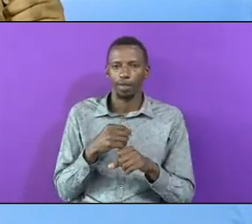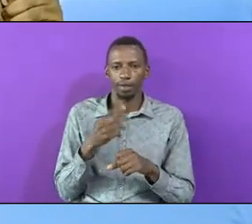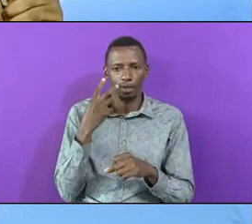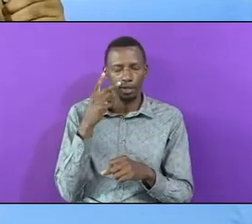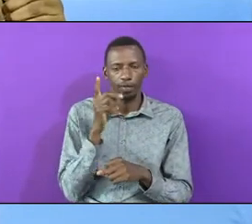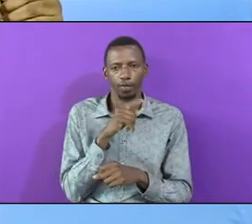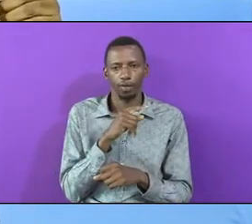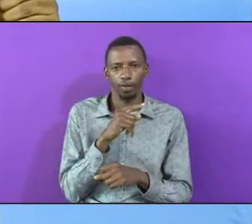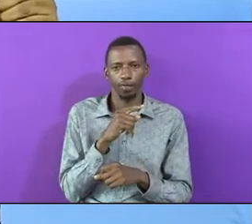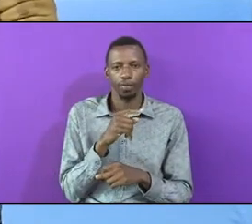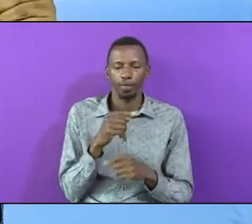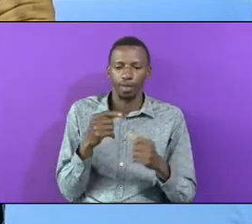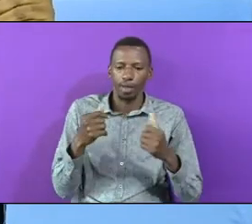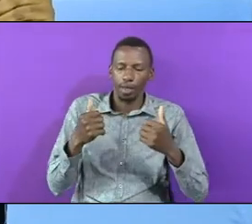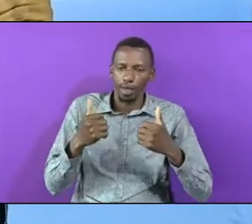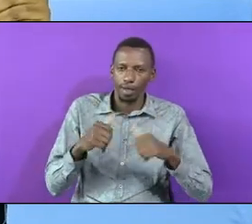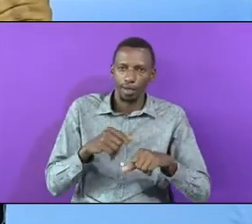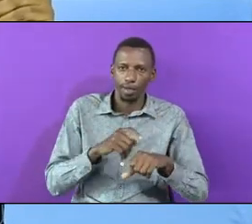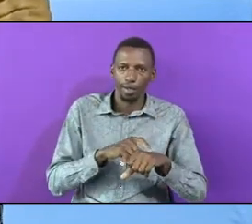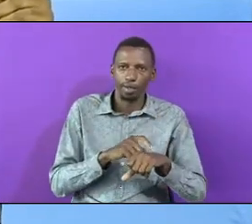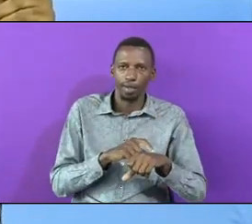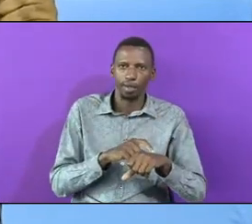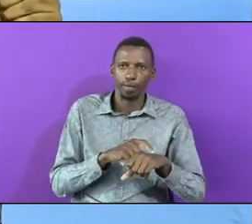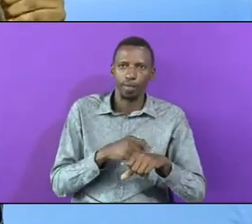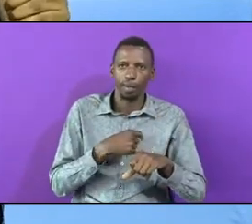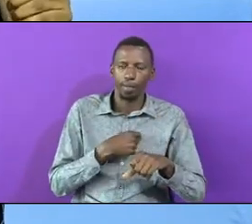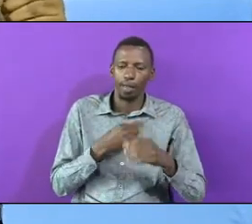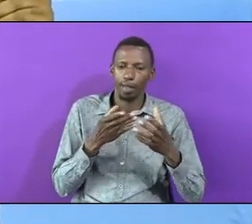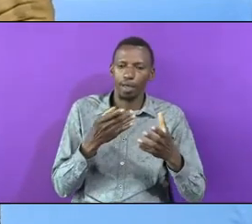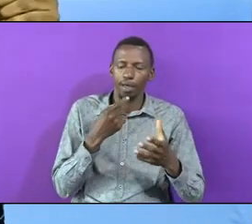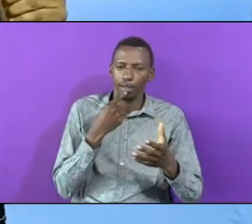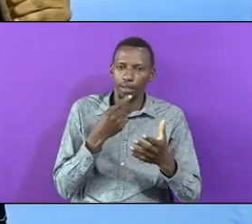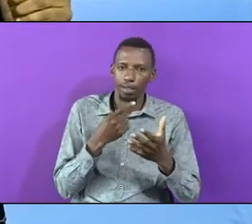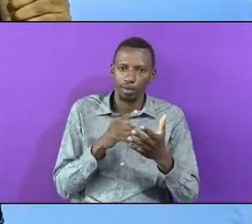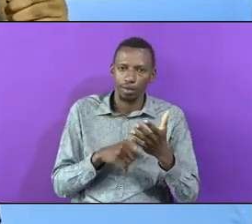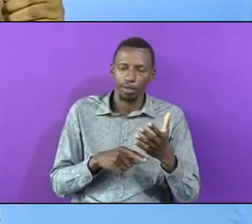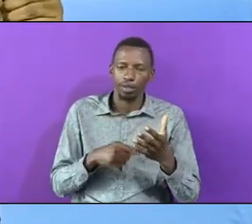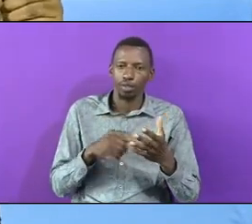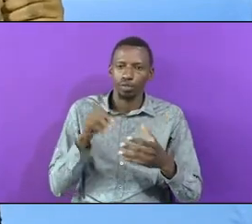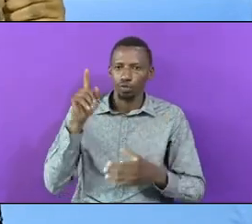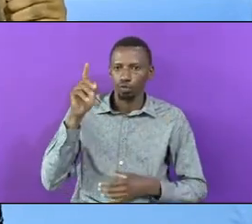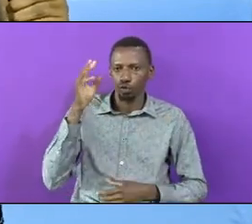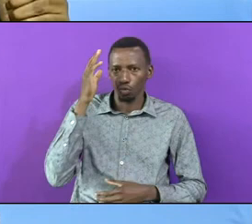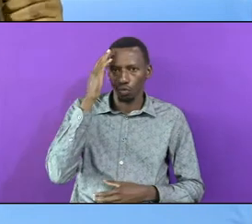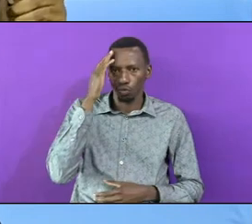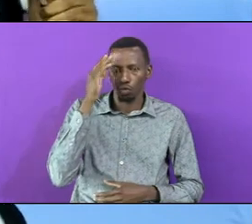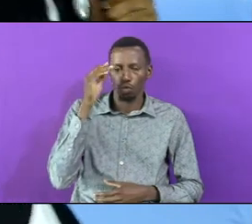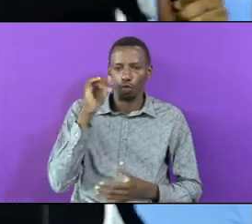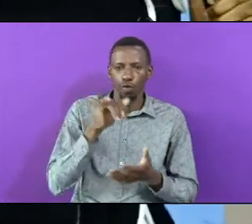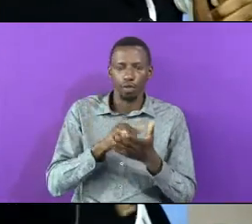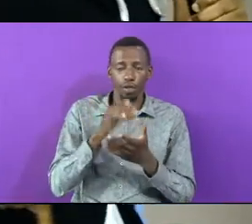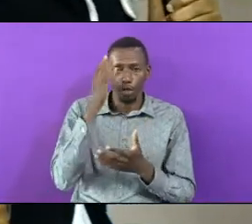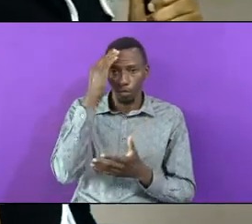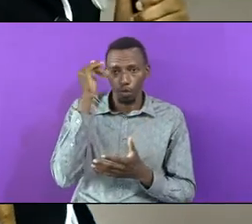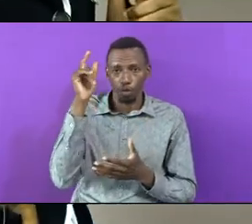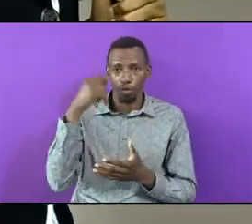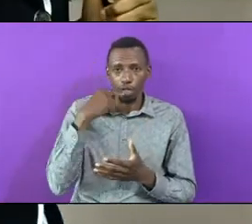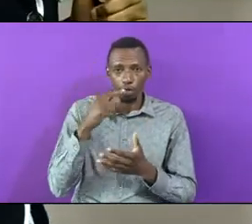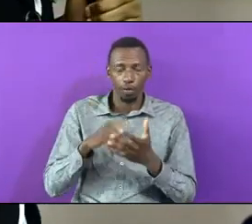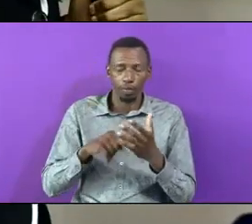And Whenever I'm Overwhelmed I Appreciate And I Say Father You Knew And You Said All Authority